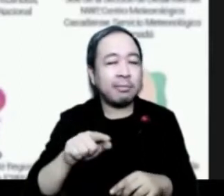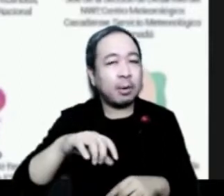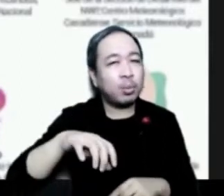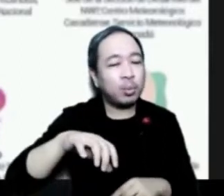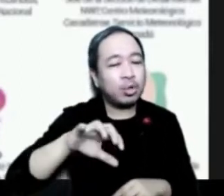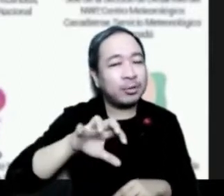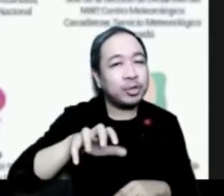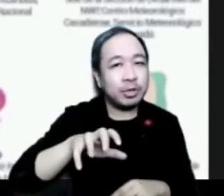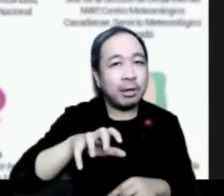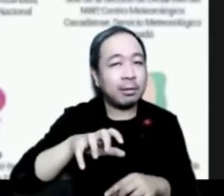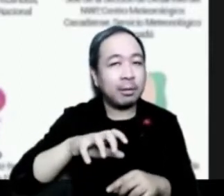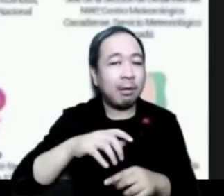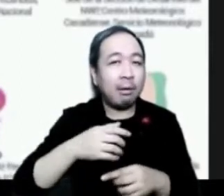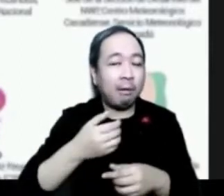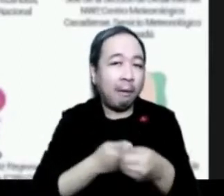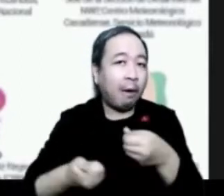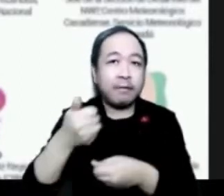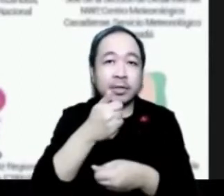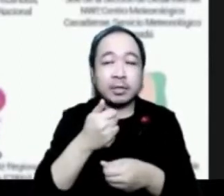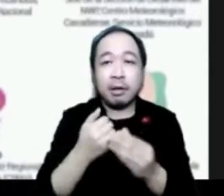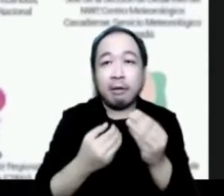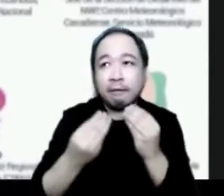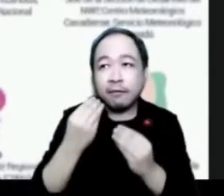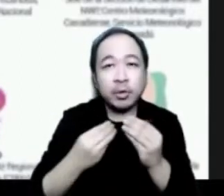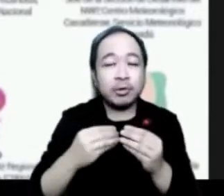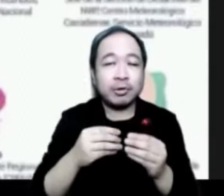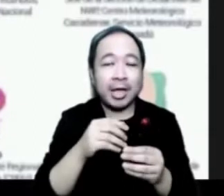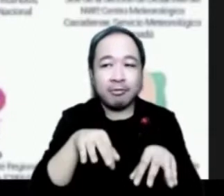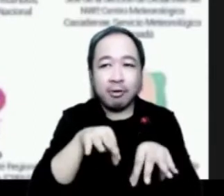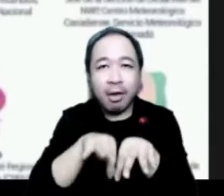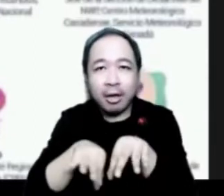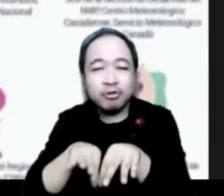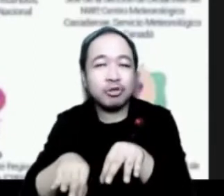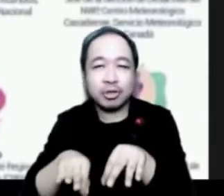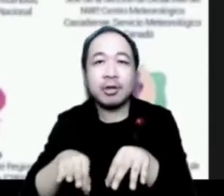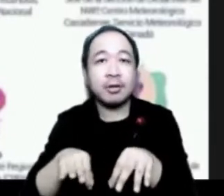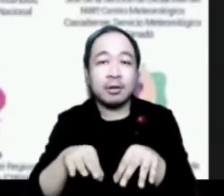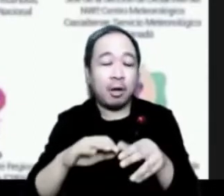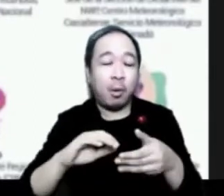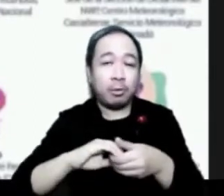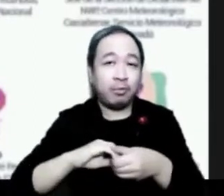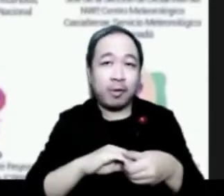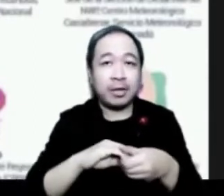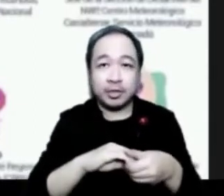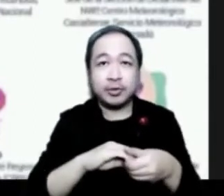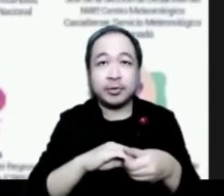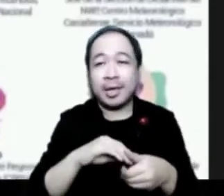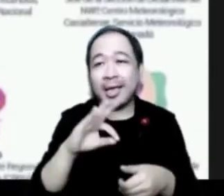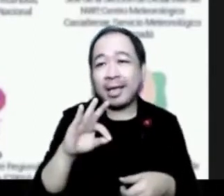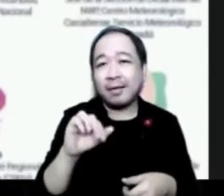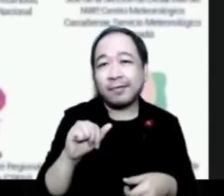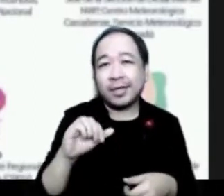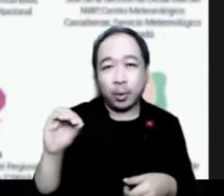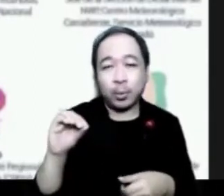Food and Agricultural Organization of the United Nations, FAO. Peter has been working in the field